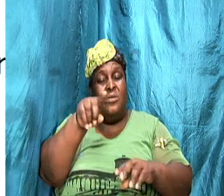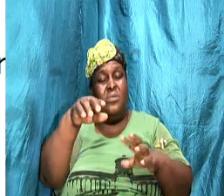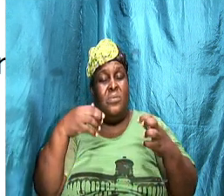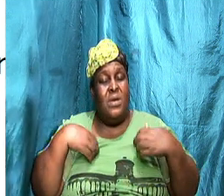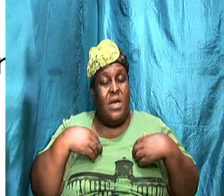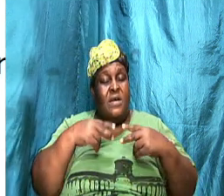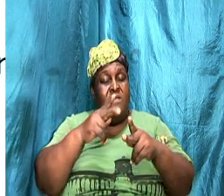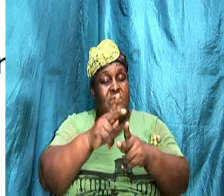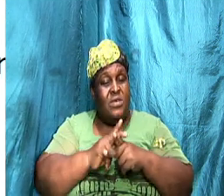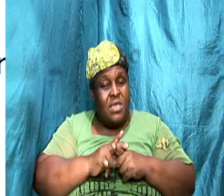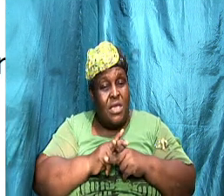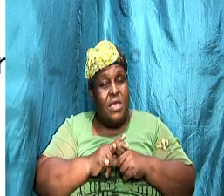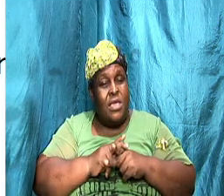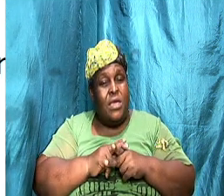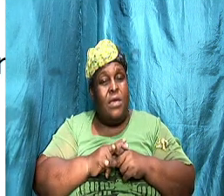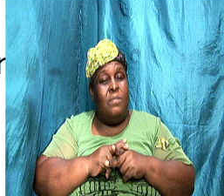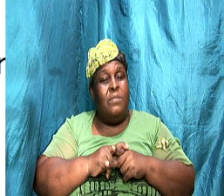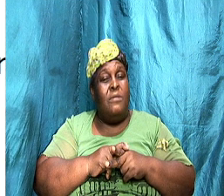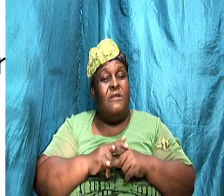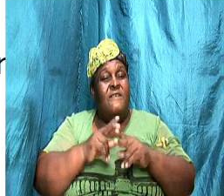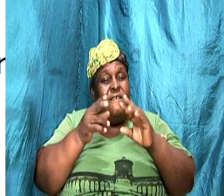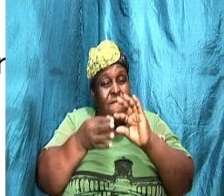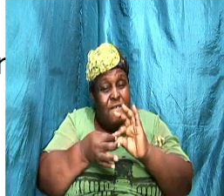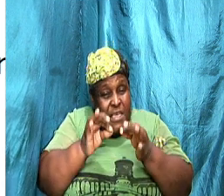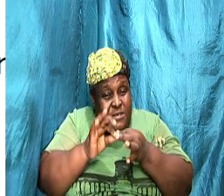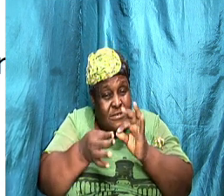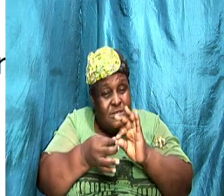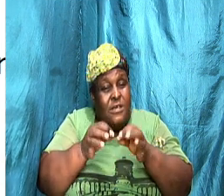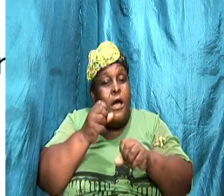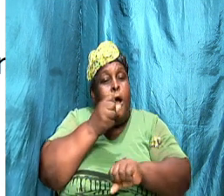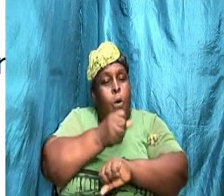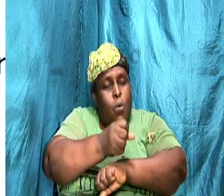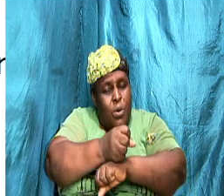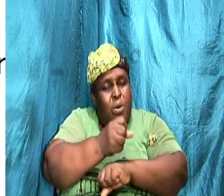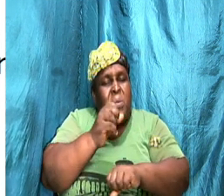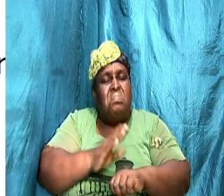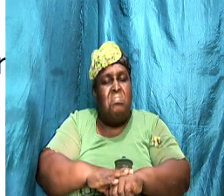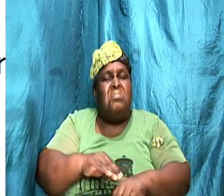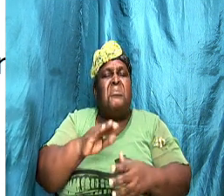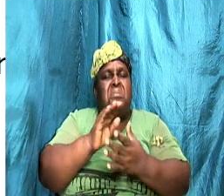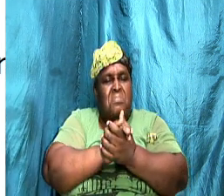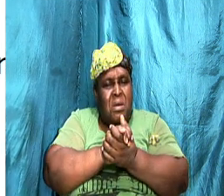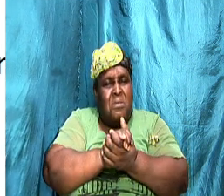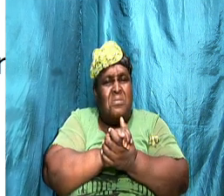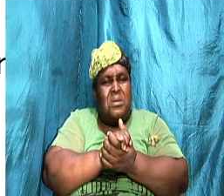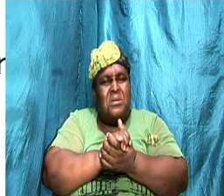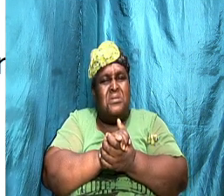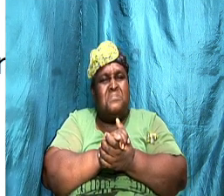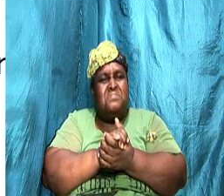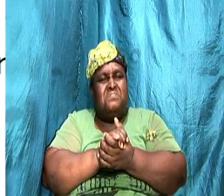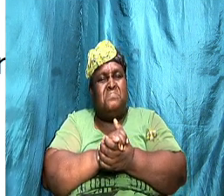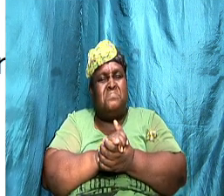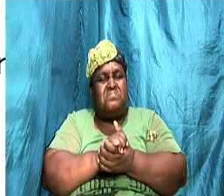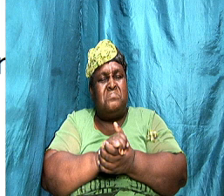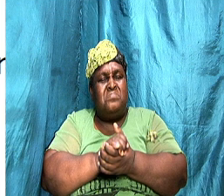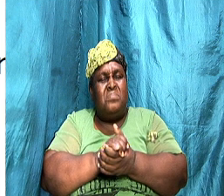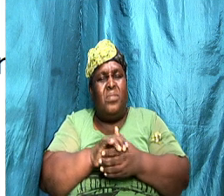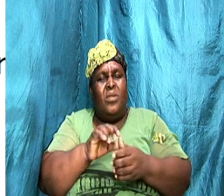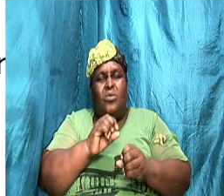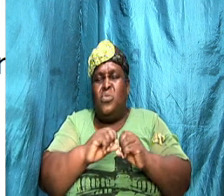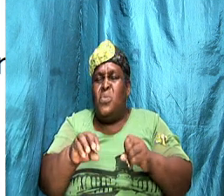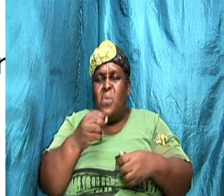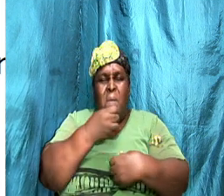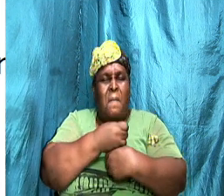board until something work out don't let because of a disagreement because of money